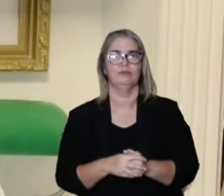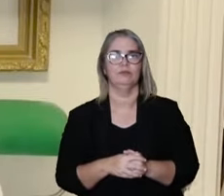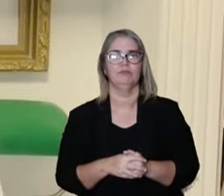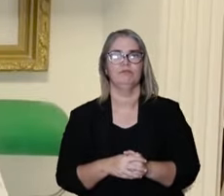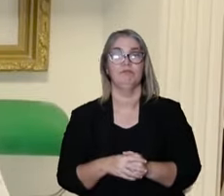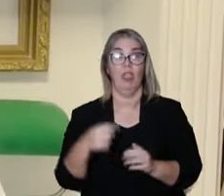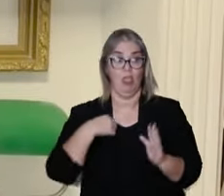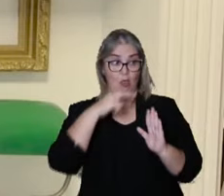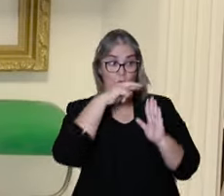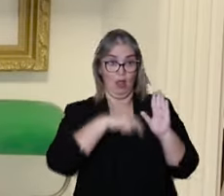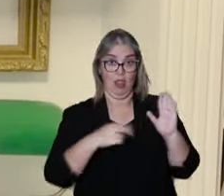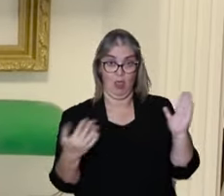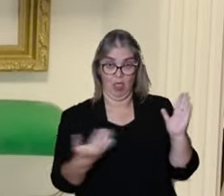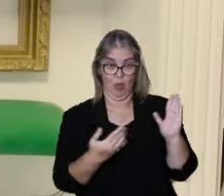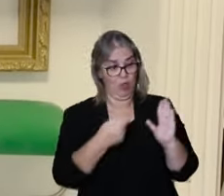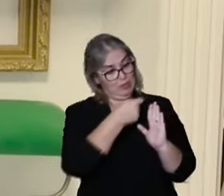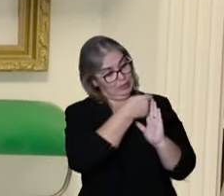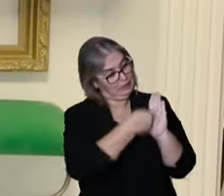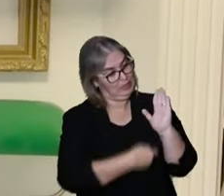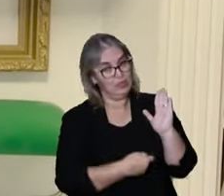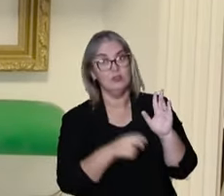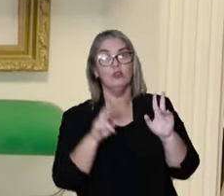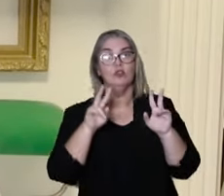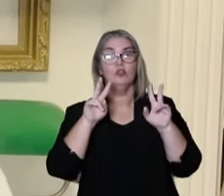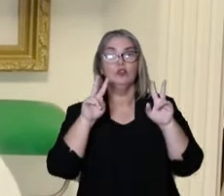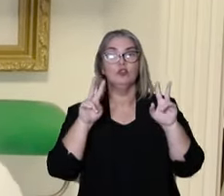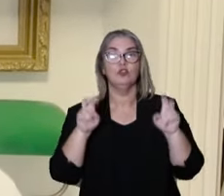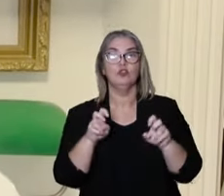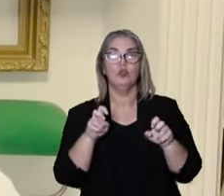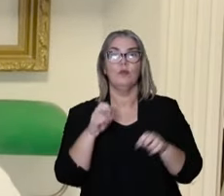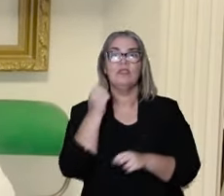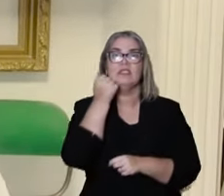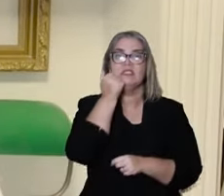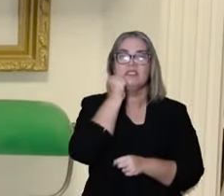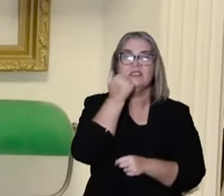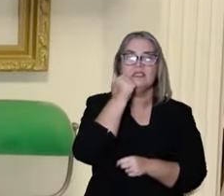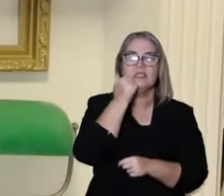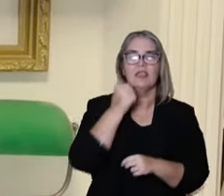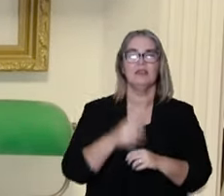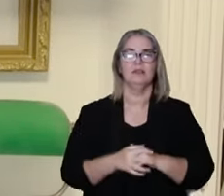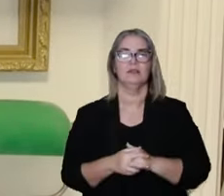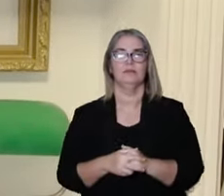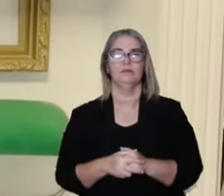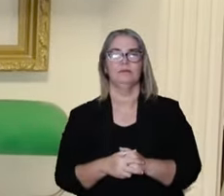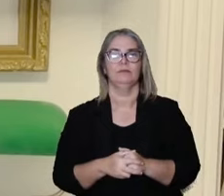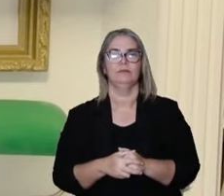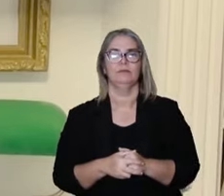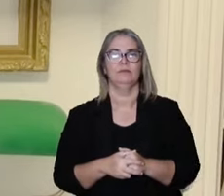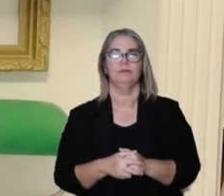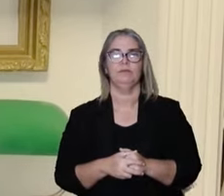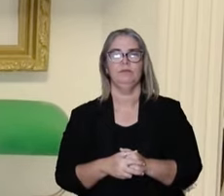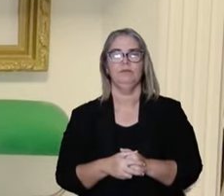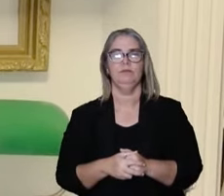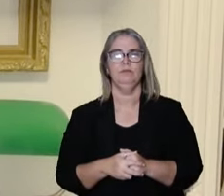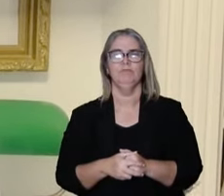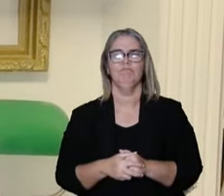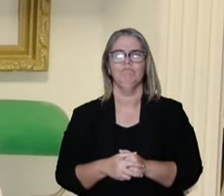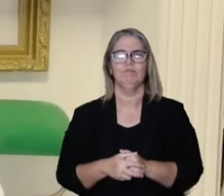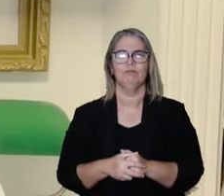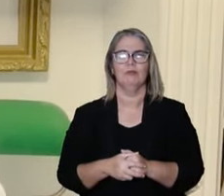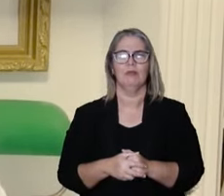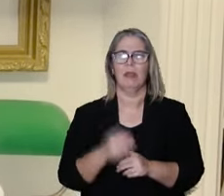a small part. I will read now a part of the rigor of science of Louis Borges.